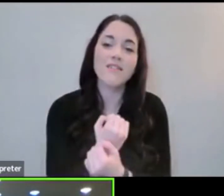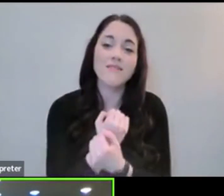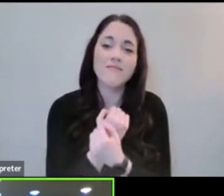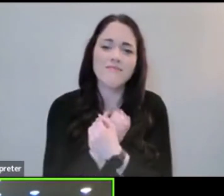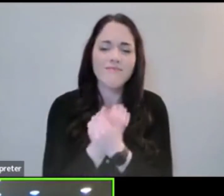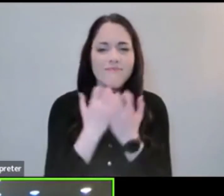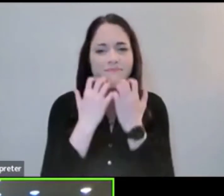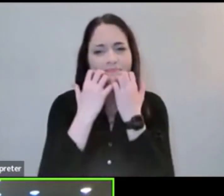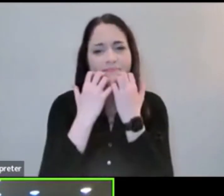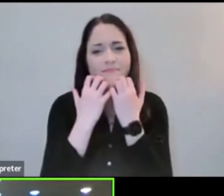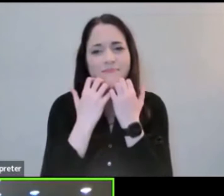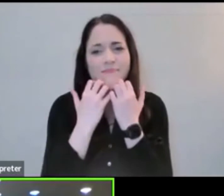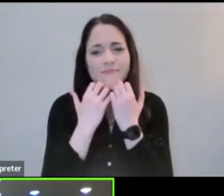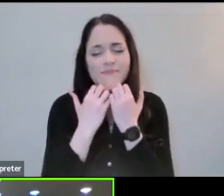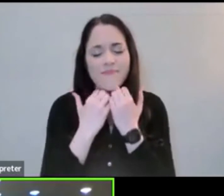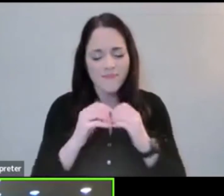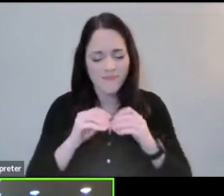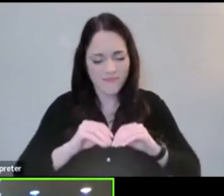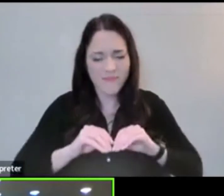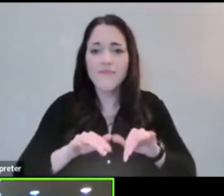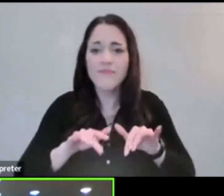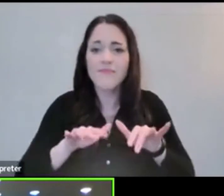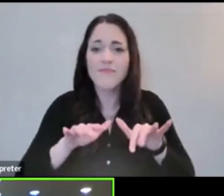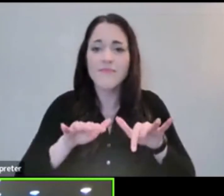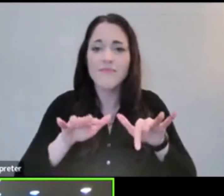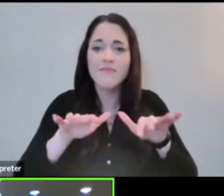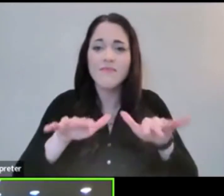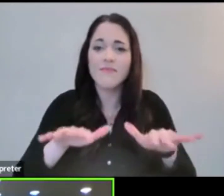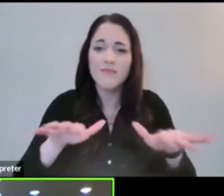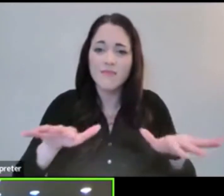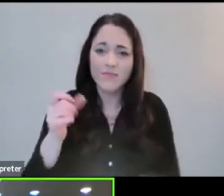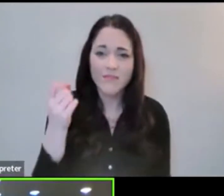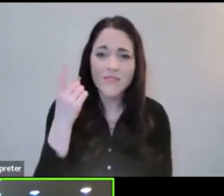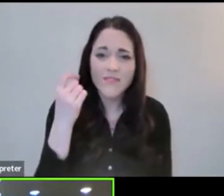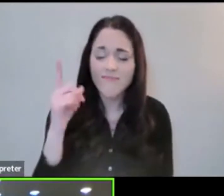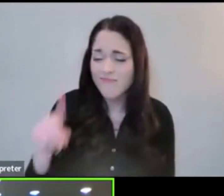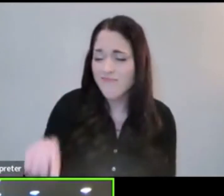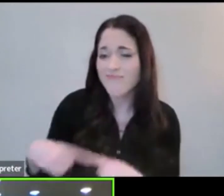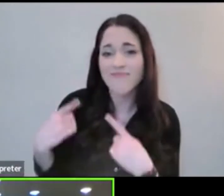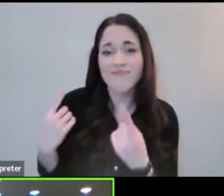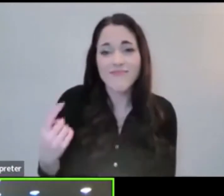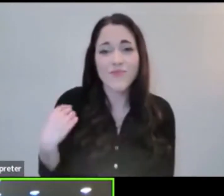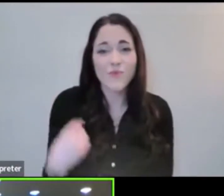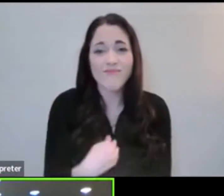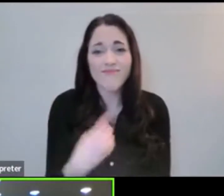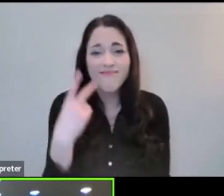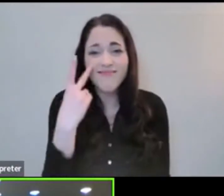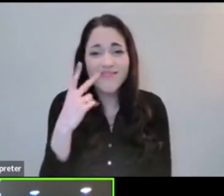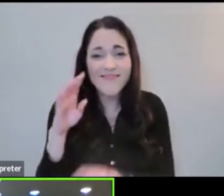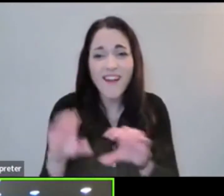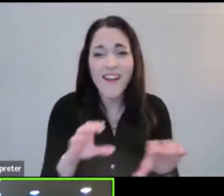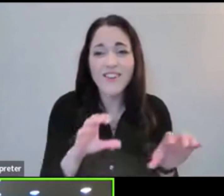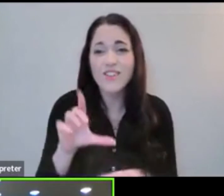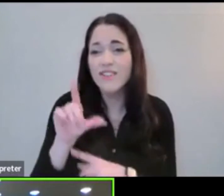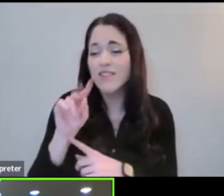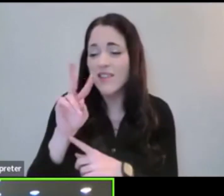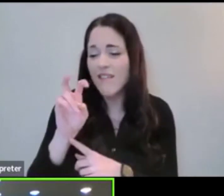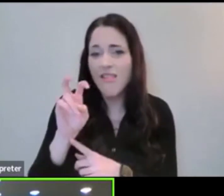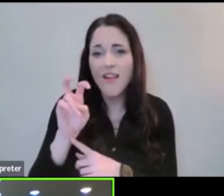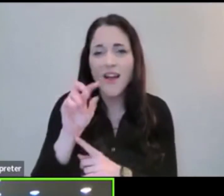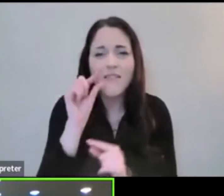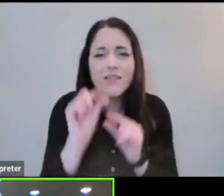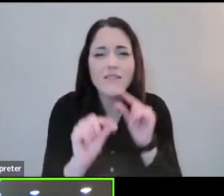sweet love. It's the only thing that there's just to